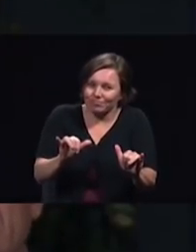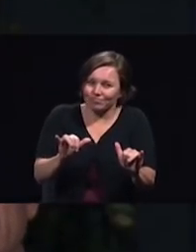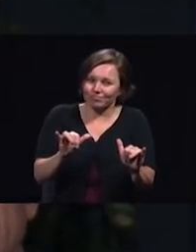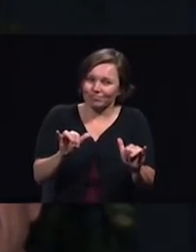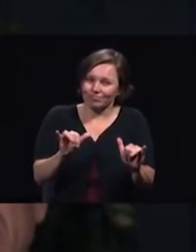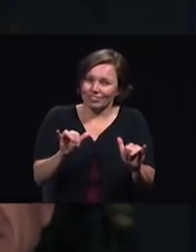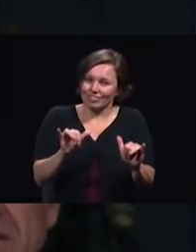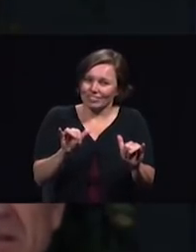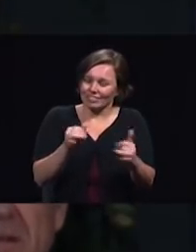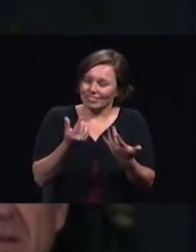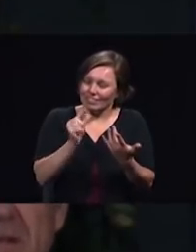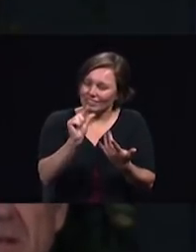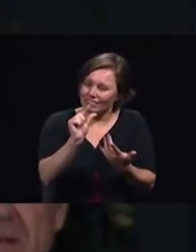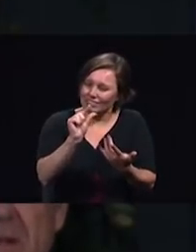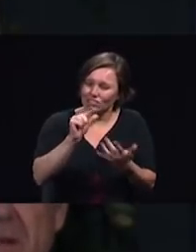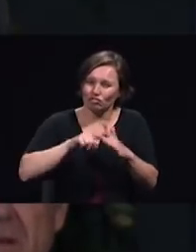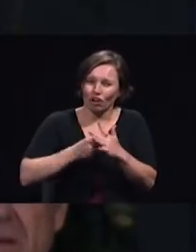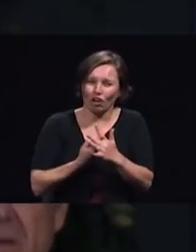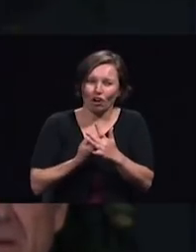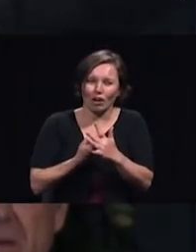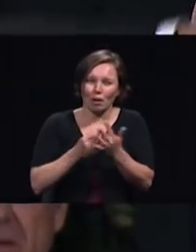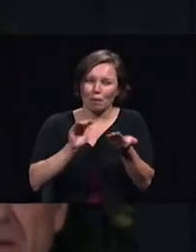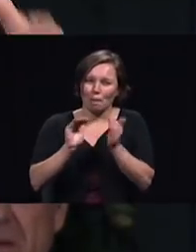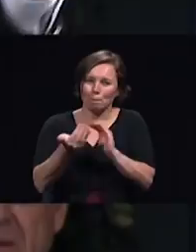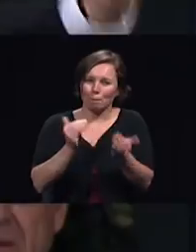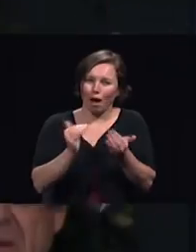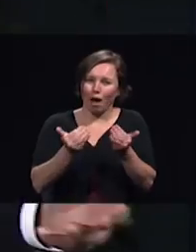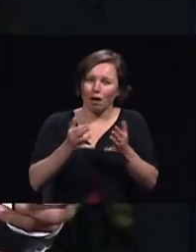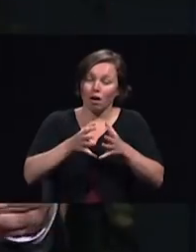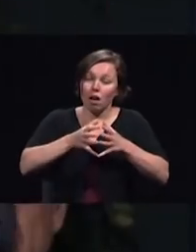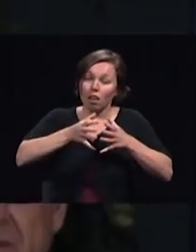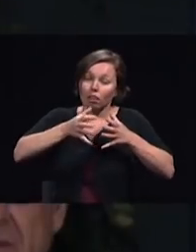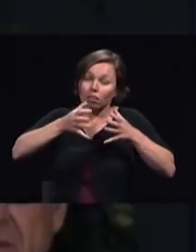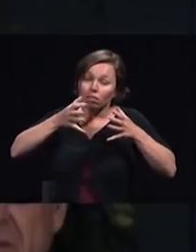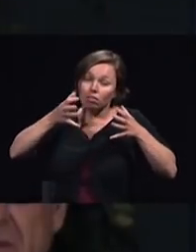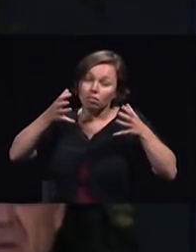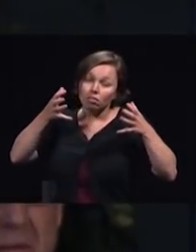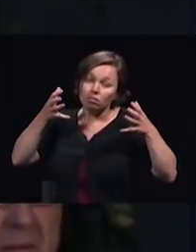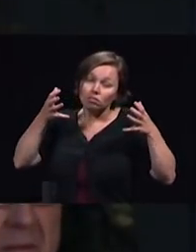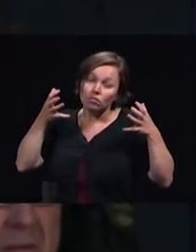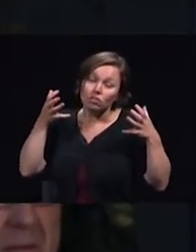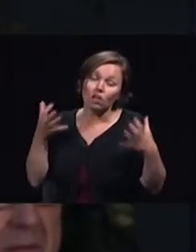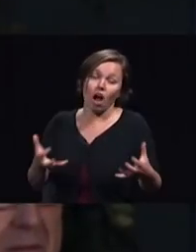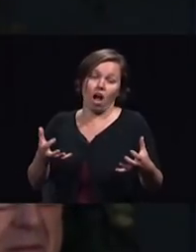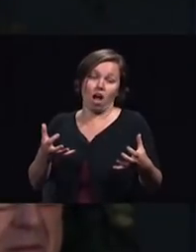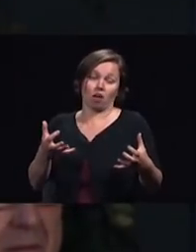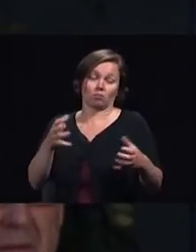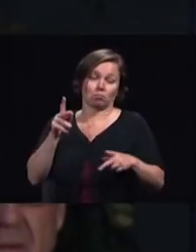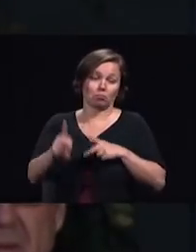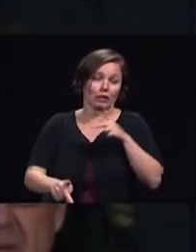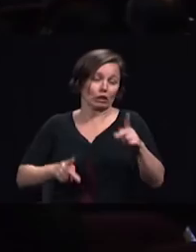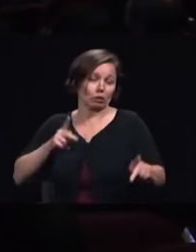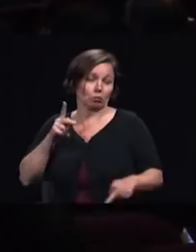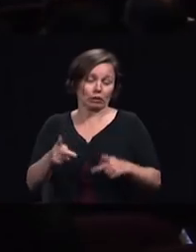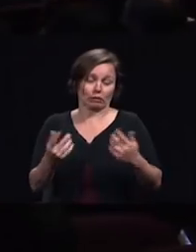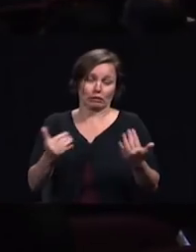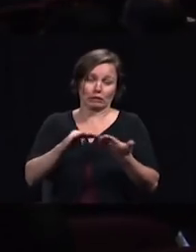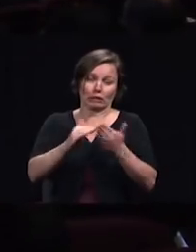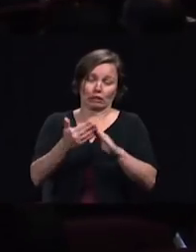beginning in comparison to the swelling populations of the great cities of the world